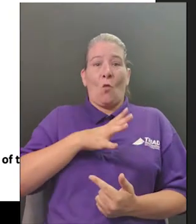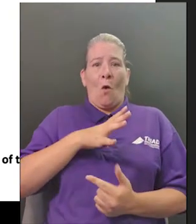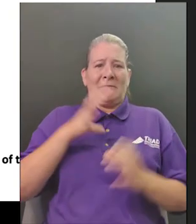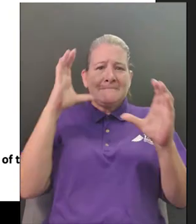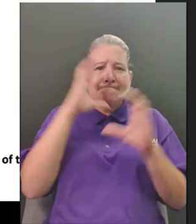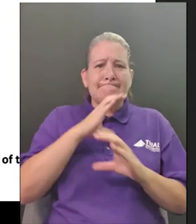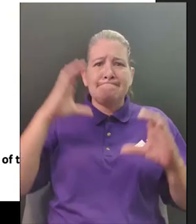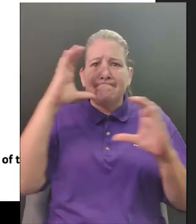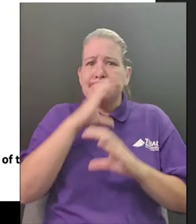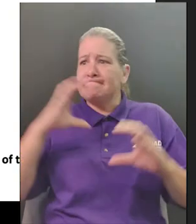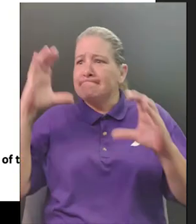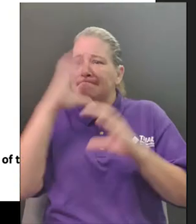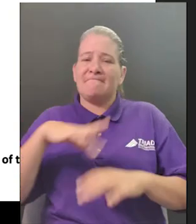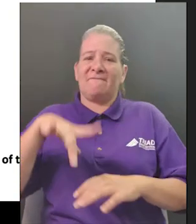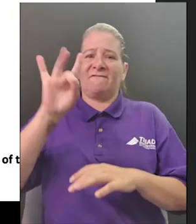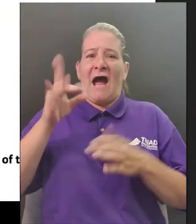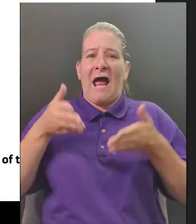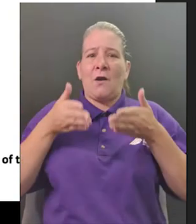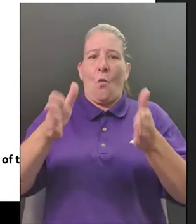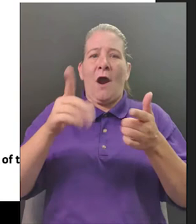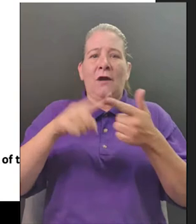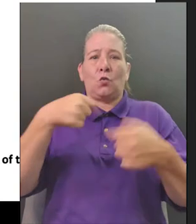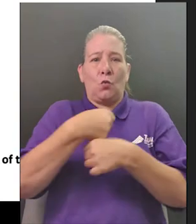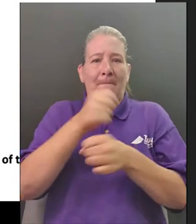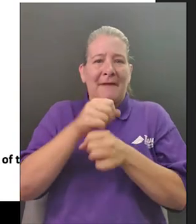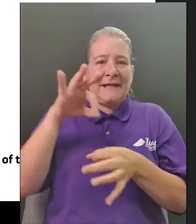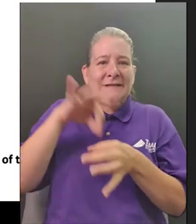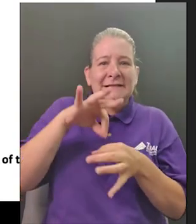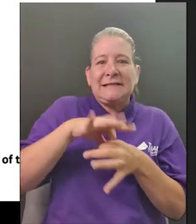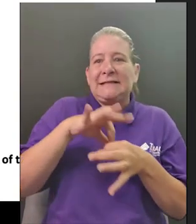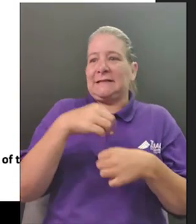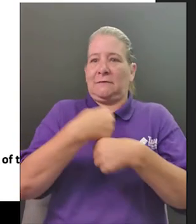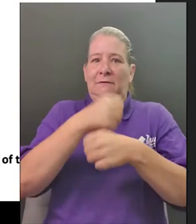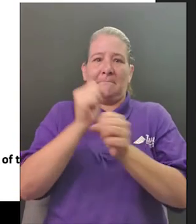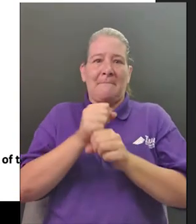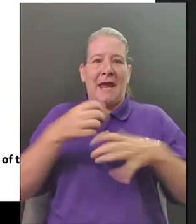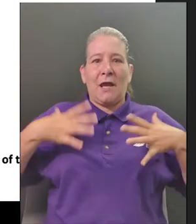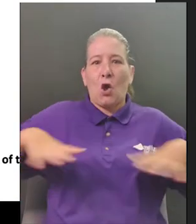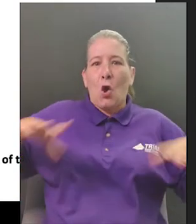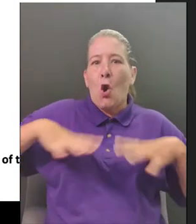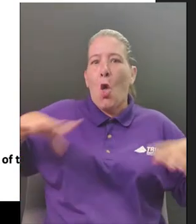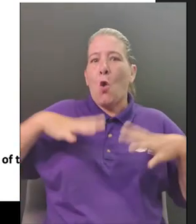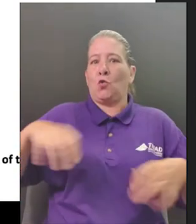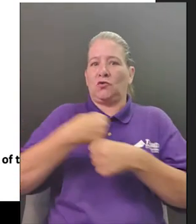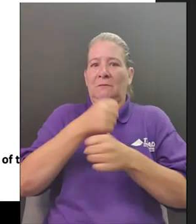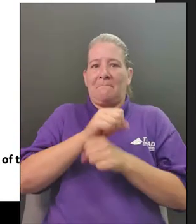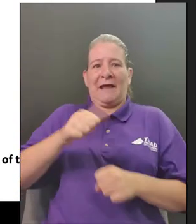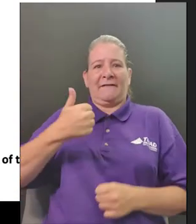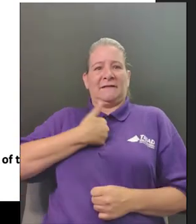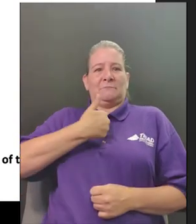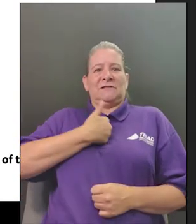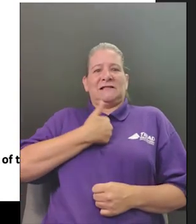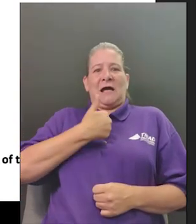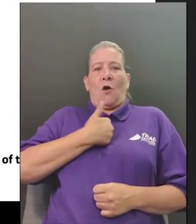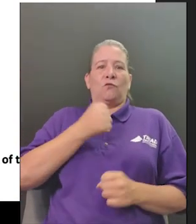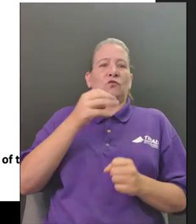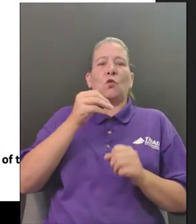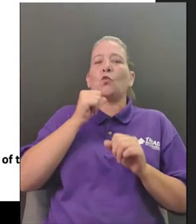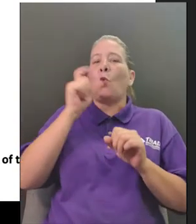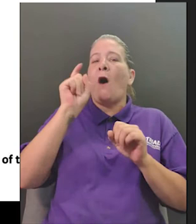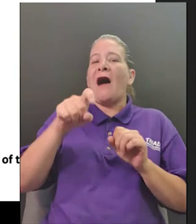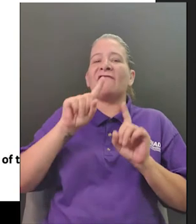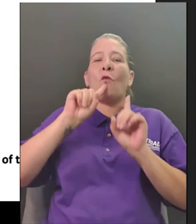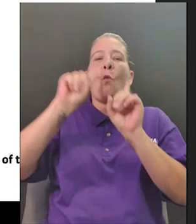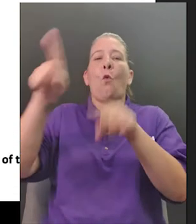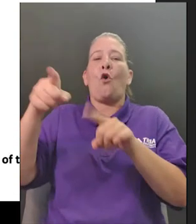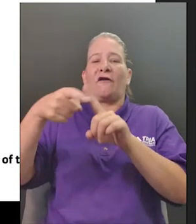household by um buying cloth or buying tea tea and i'm sure you've